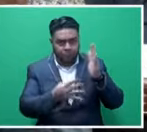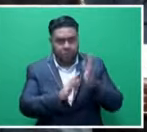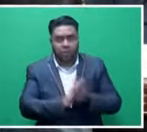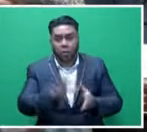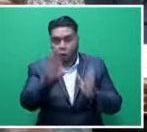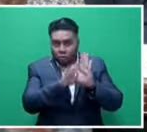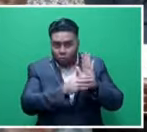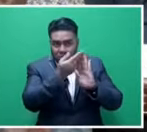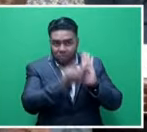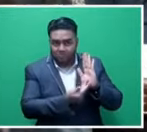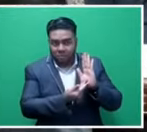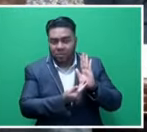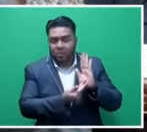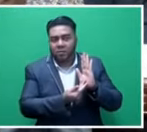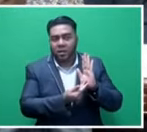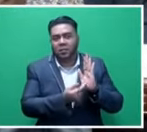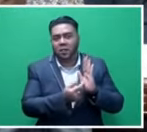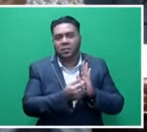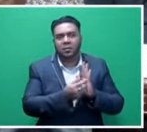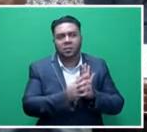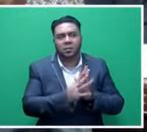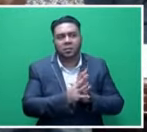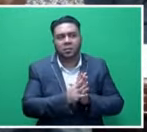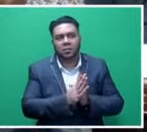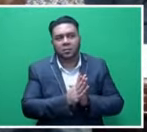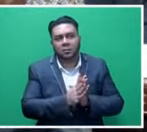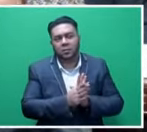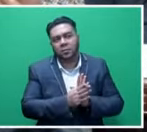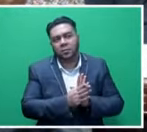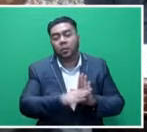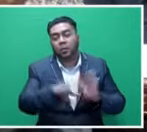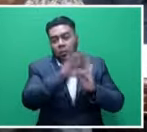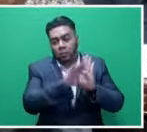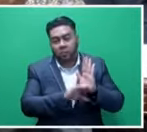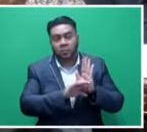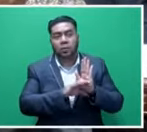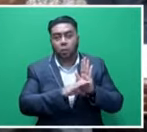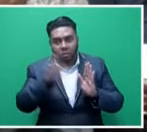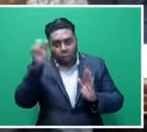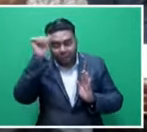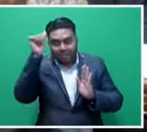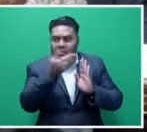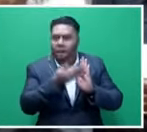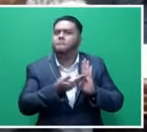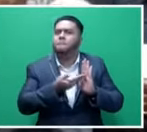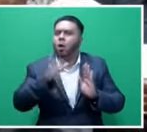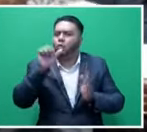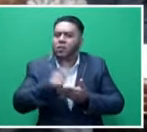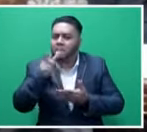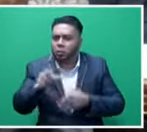Actually, Mr. Speaker, sir, for the first time, we have a constitution that specifically recognizes the rights of a person with disability.